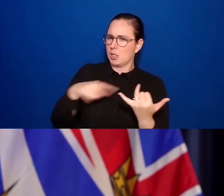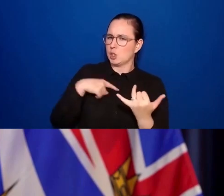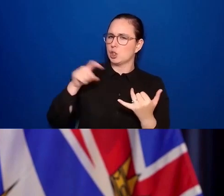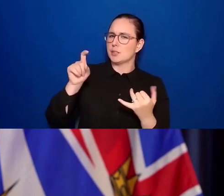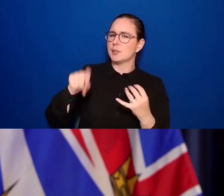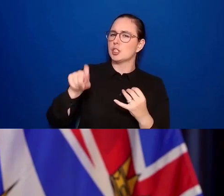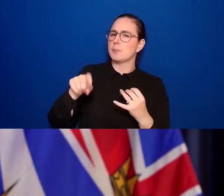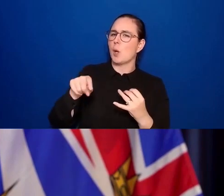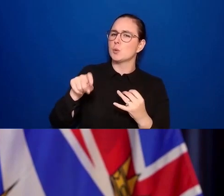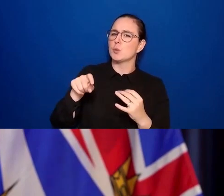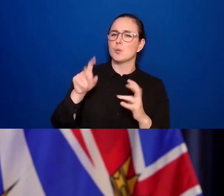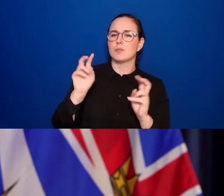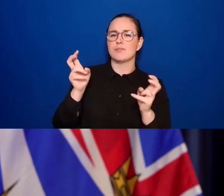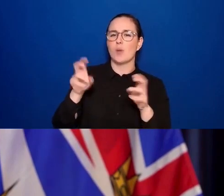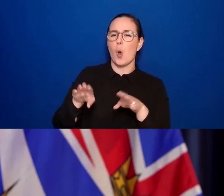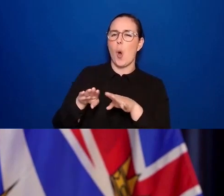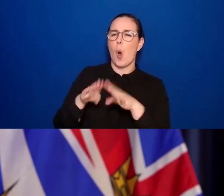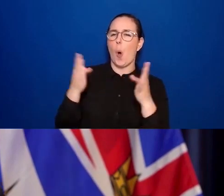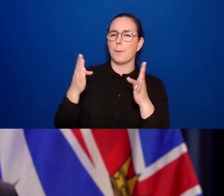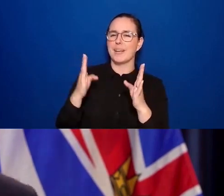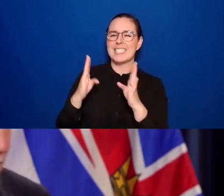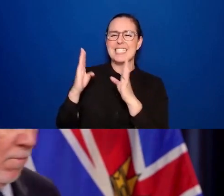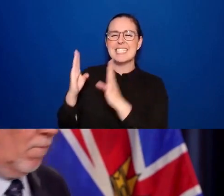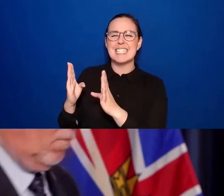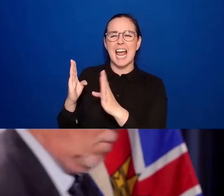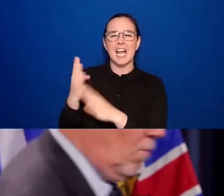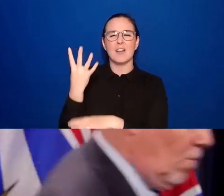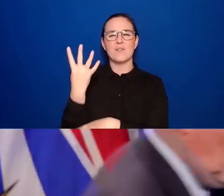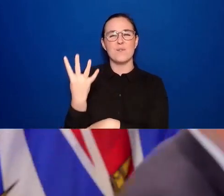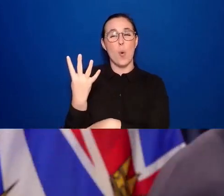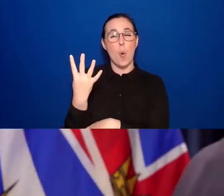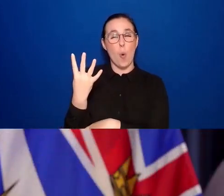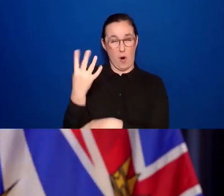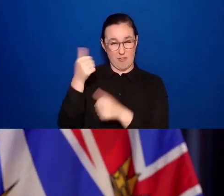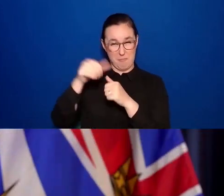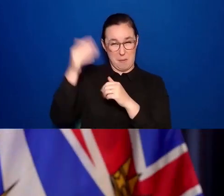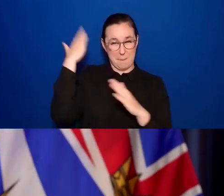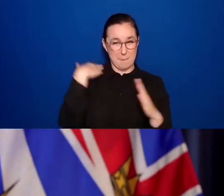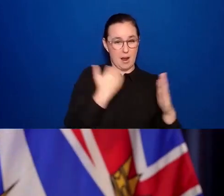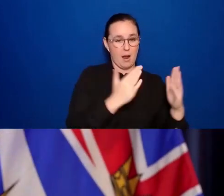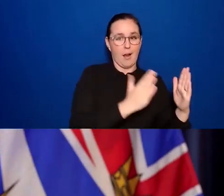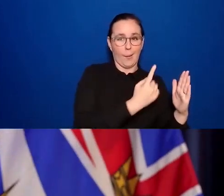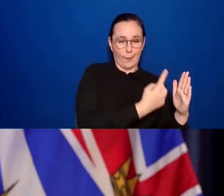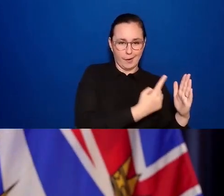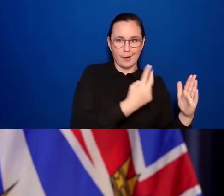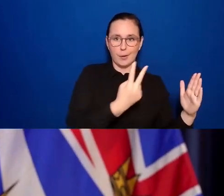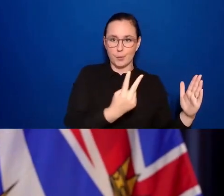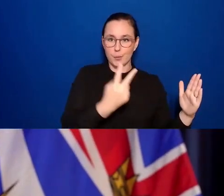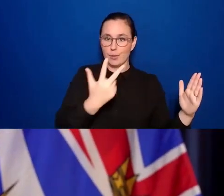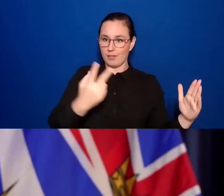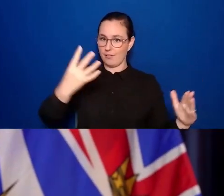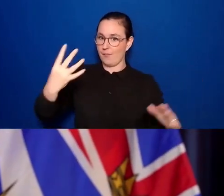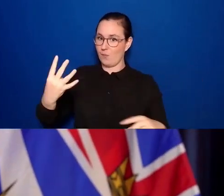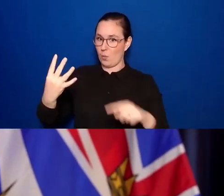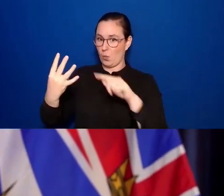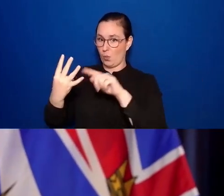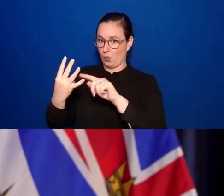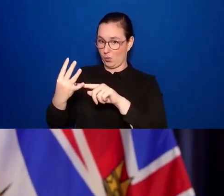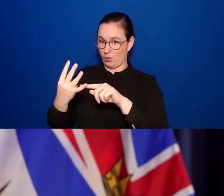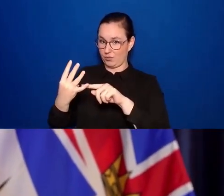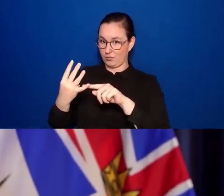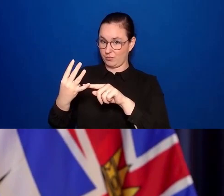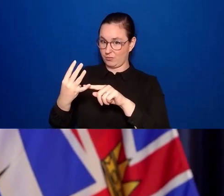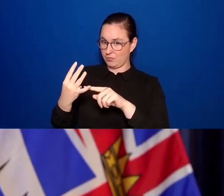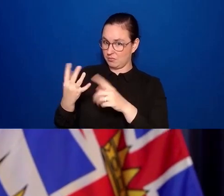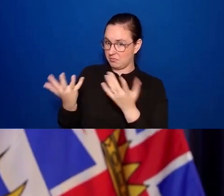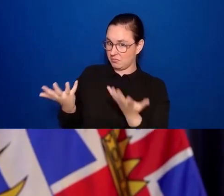wondering, you know, like looking back, what you're thinking about that, are you disappointed or is this just something that we have to